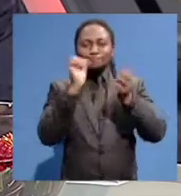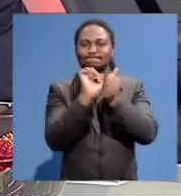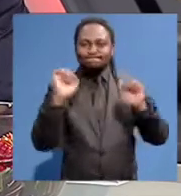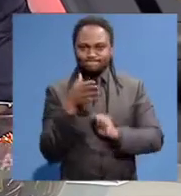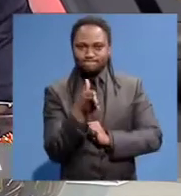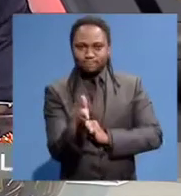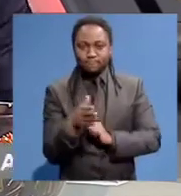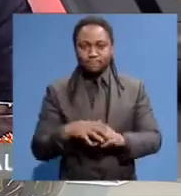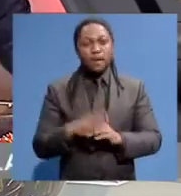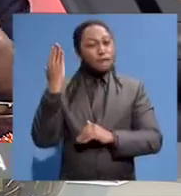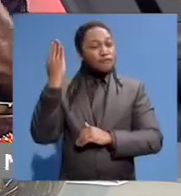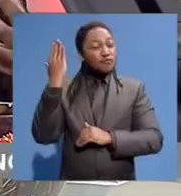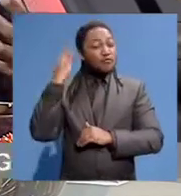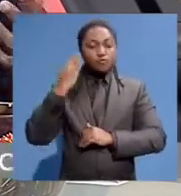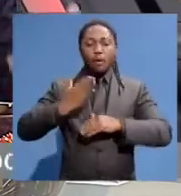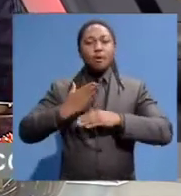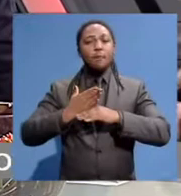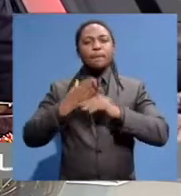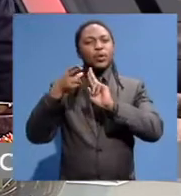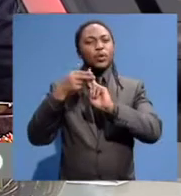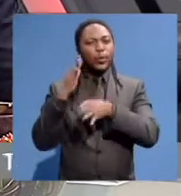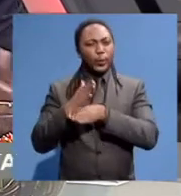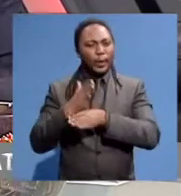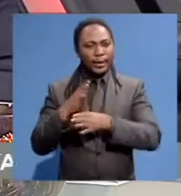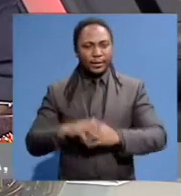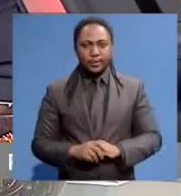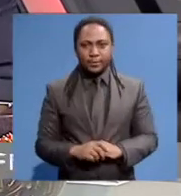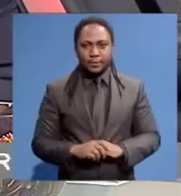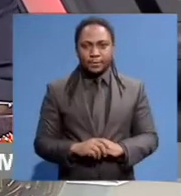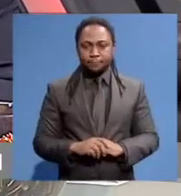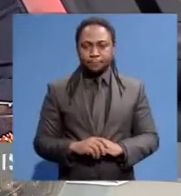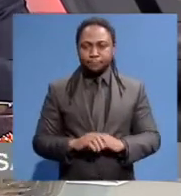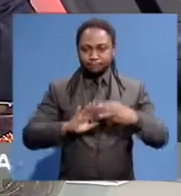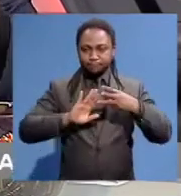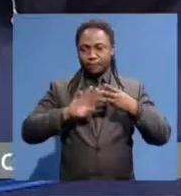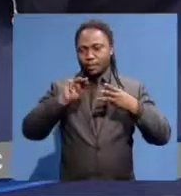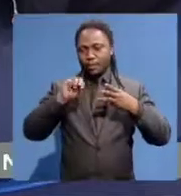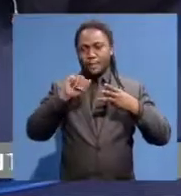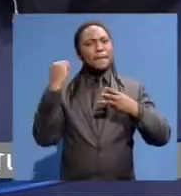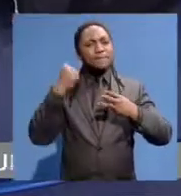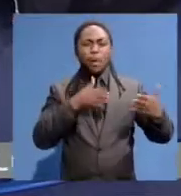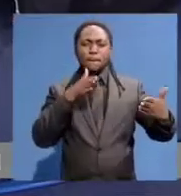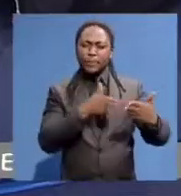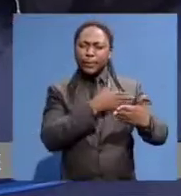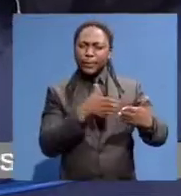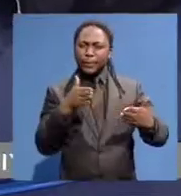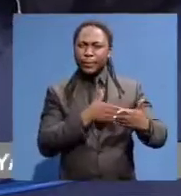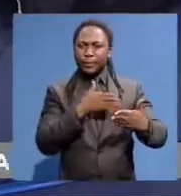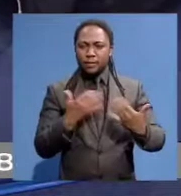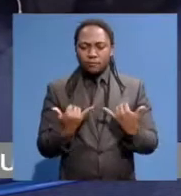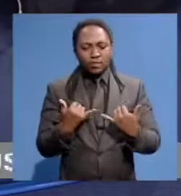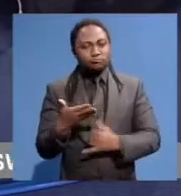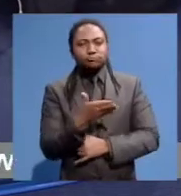unionist. But also, you know, somebody that came through. mean, Mac was reciting the poem early on very magically, and he joins us here